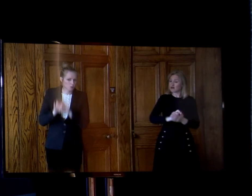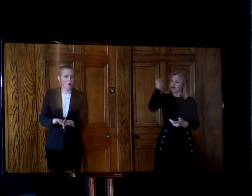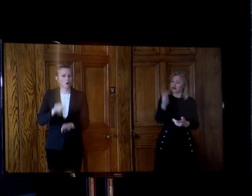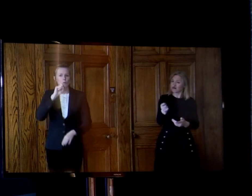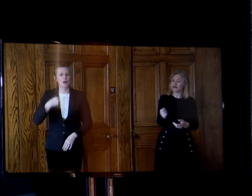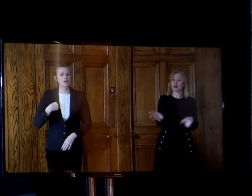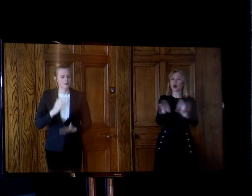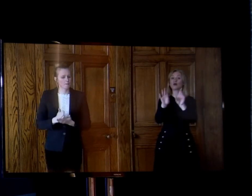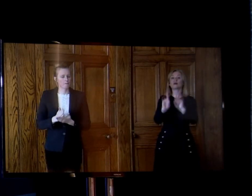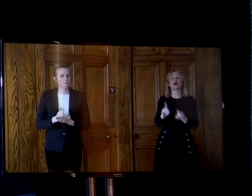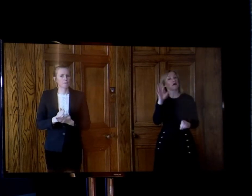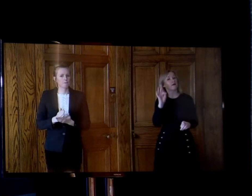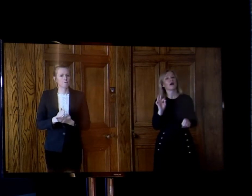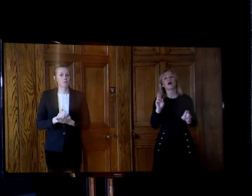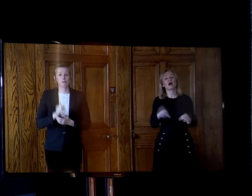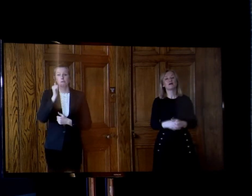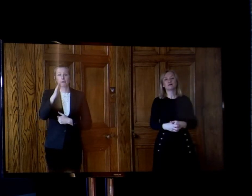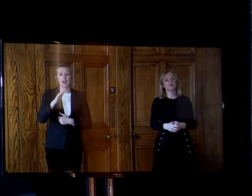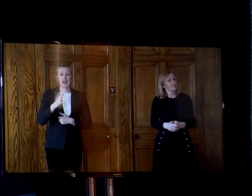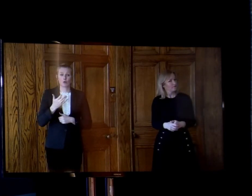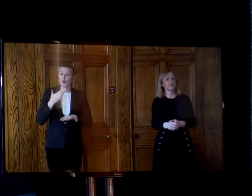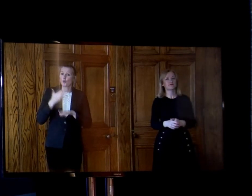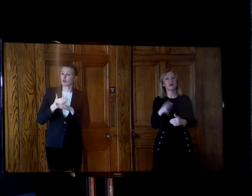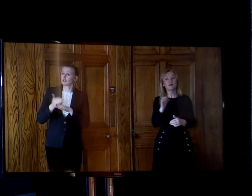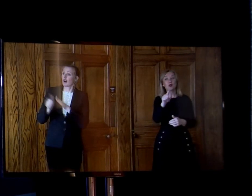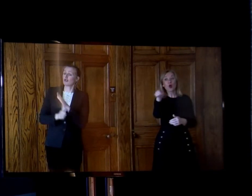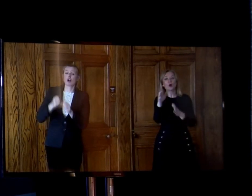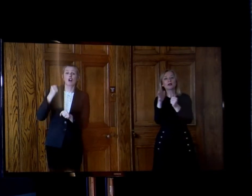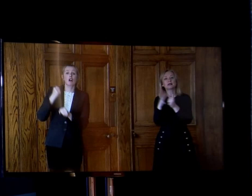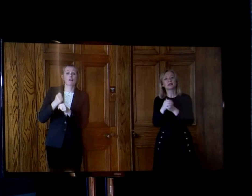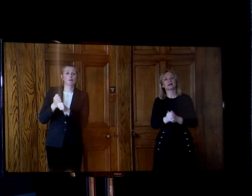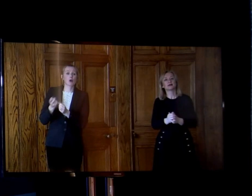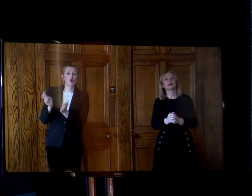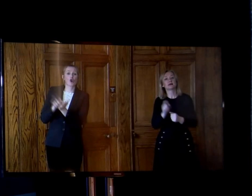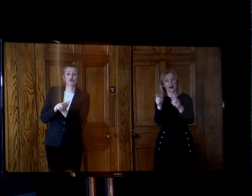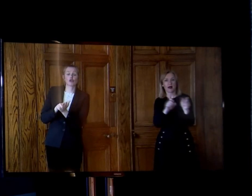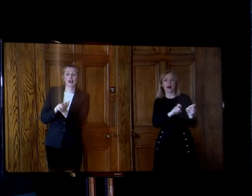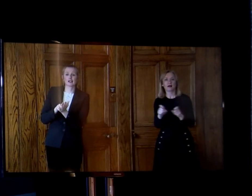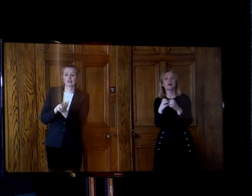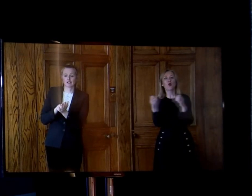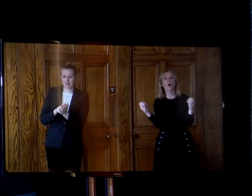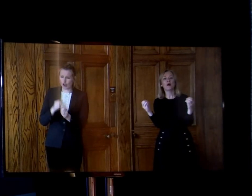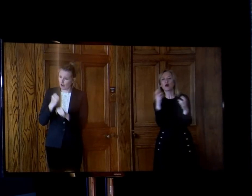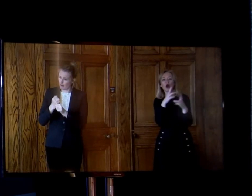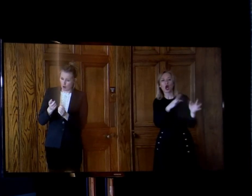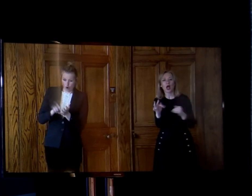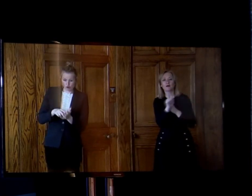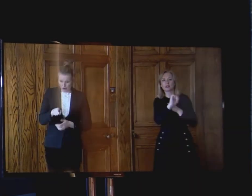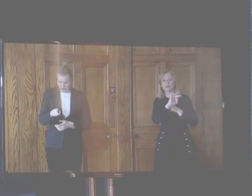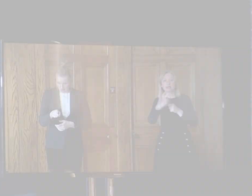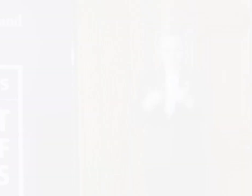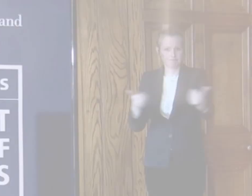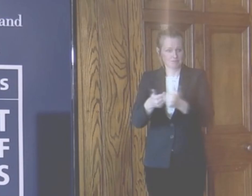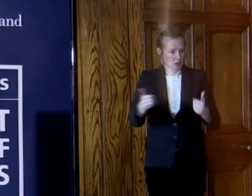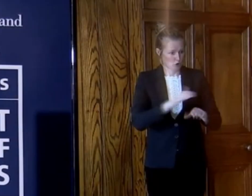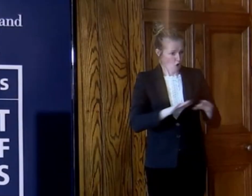works to get government contracts I don't think anybody should look kindly on people who don't do the right thing in this period and that includes what we do in